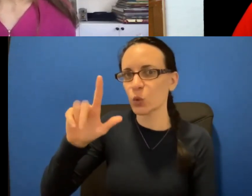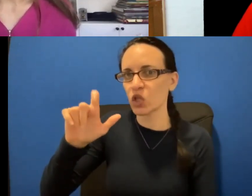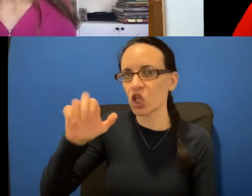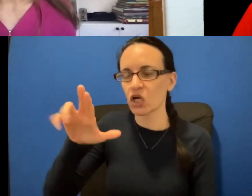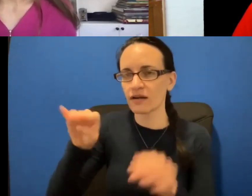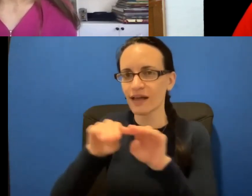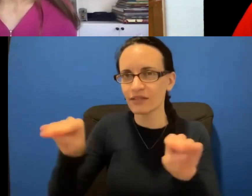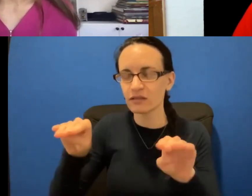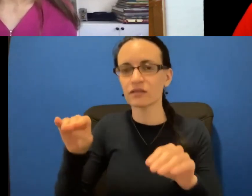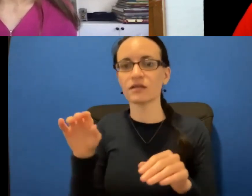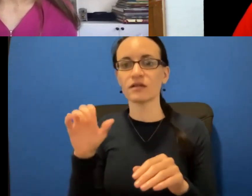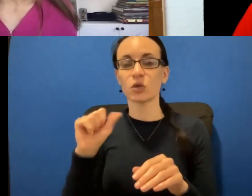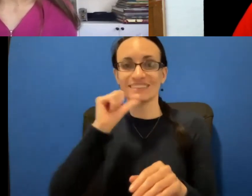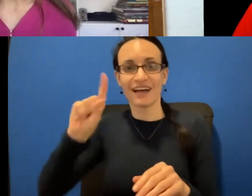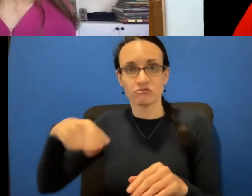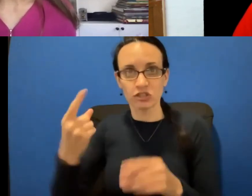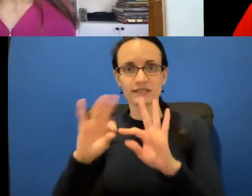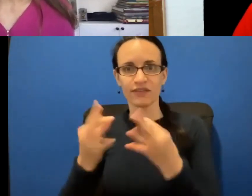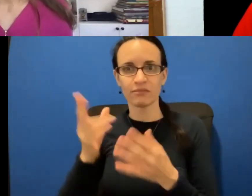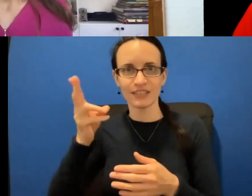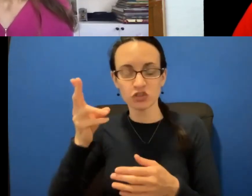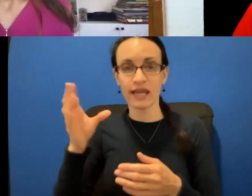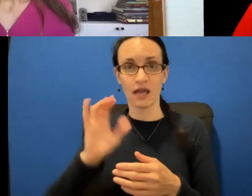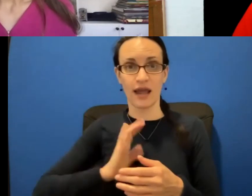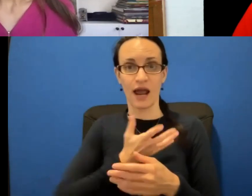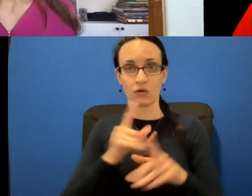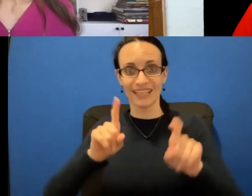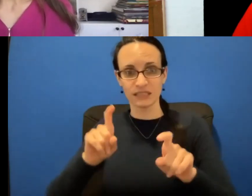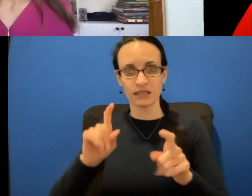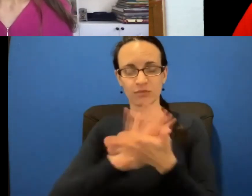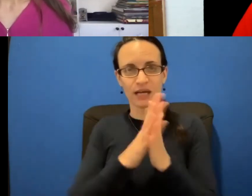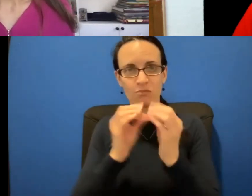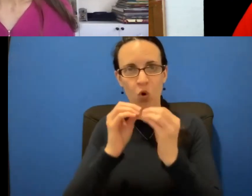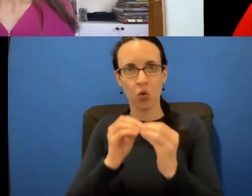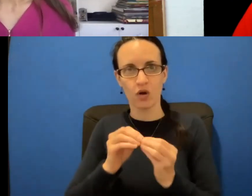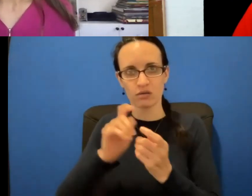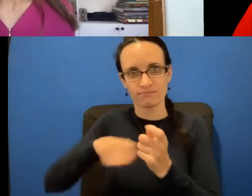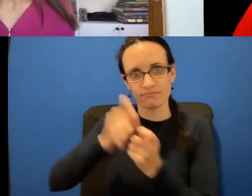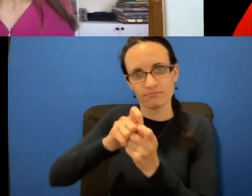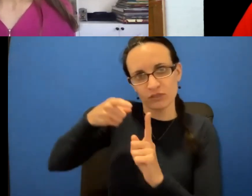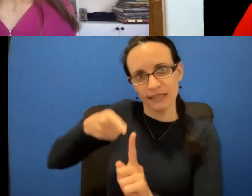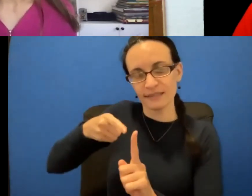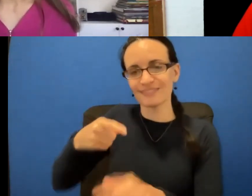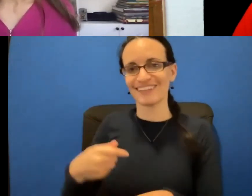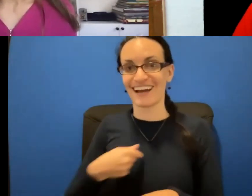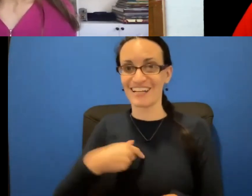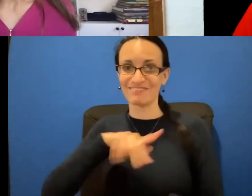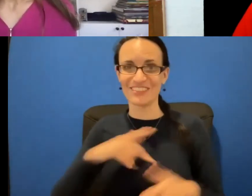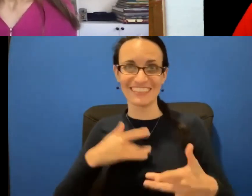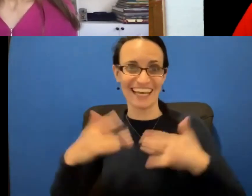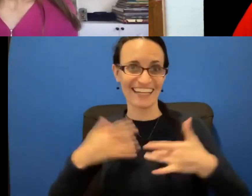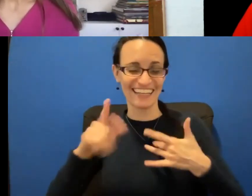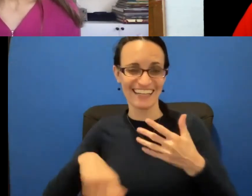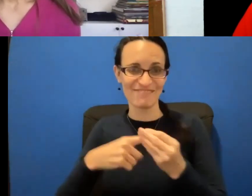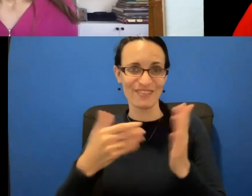you know, other things, and it's going to become increasingly accurate. So I personally am very excited about these advancements.